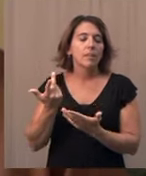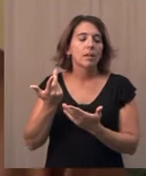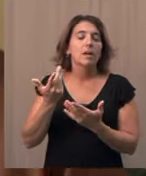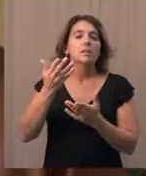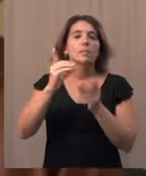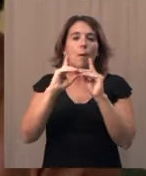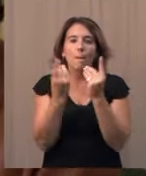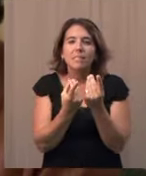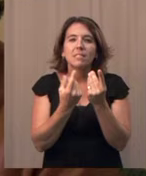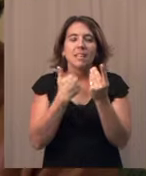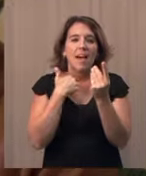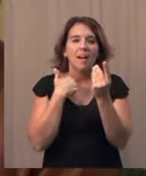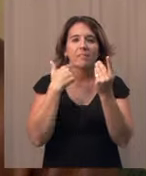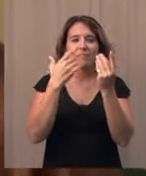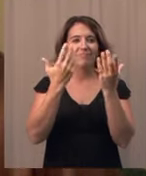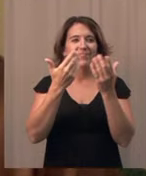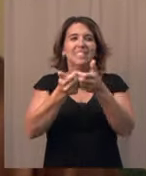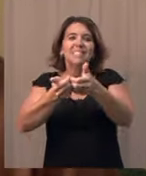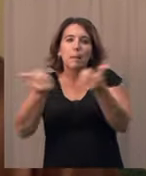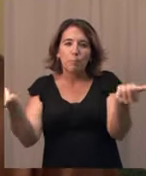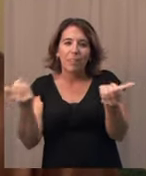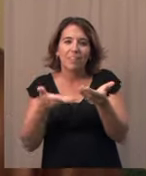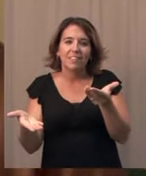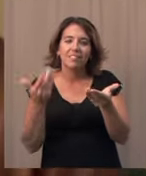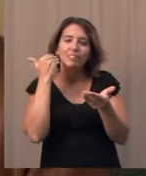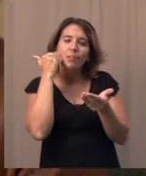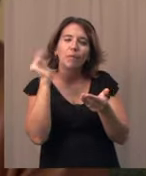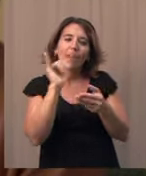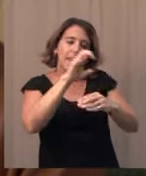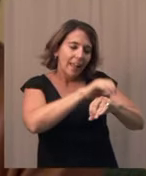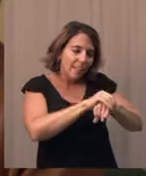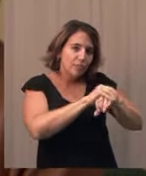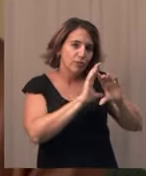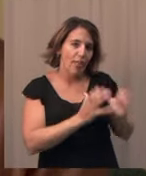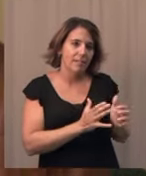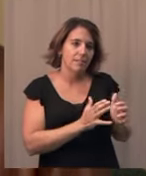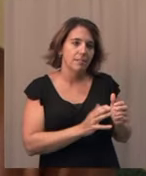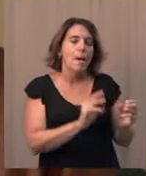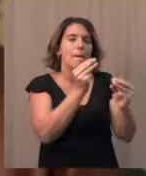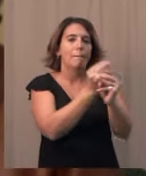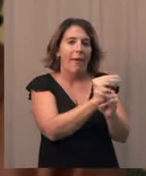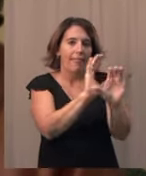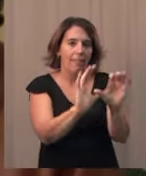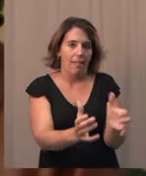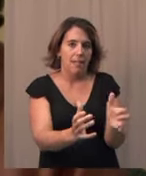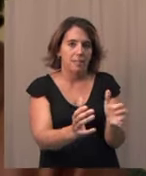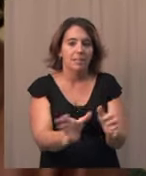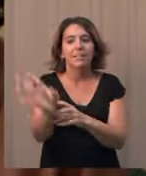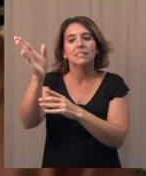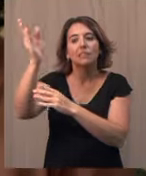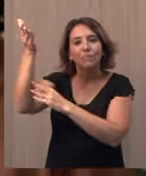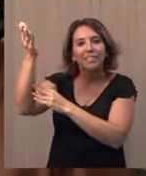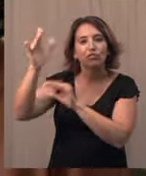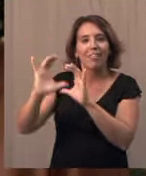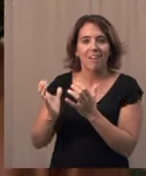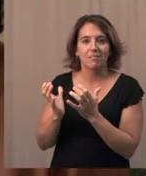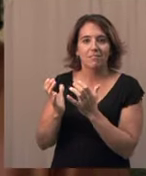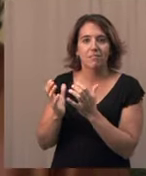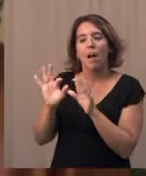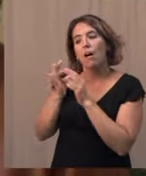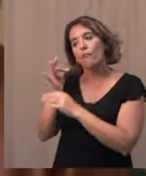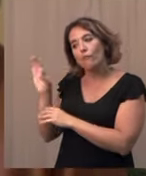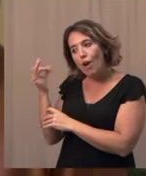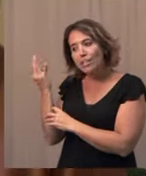disciplines. English class, math class, speech class, French class. A co